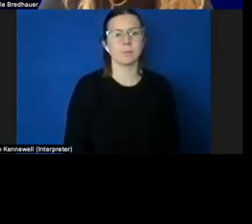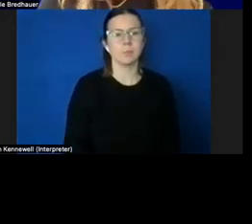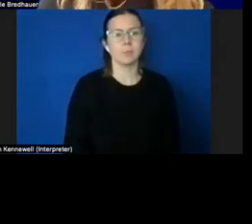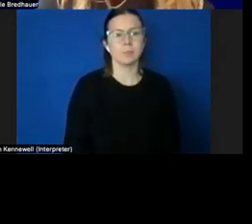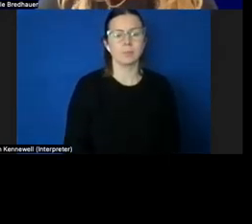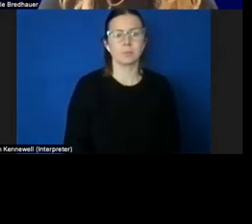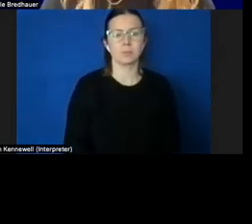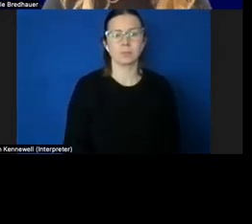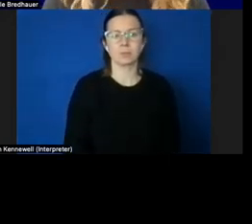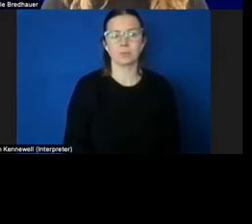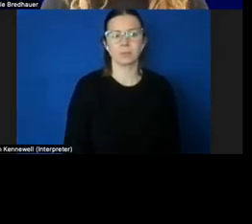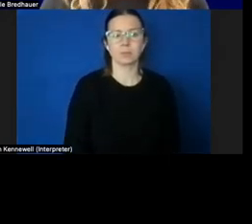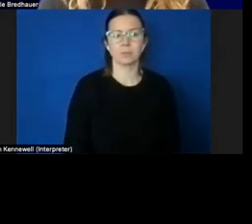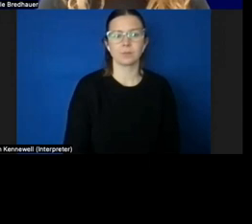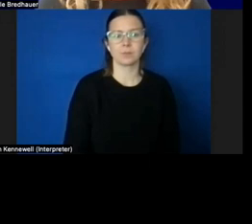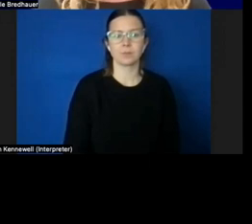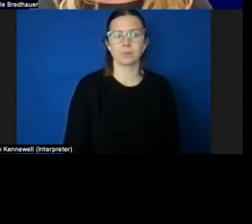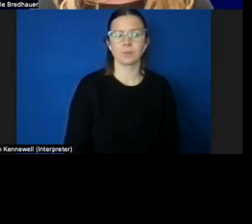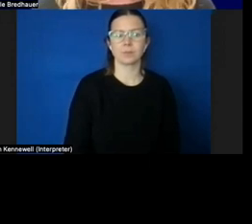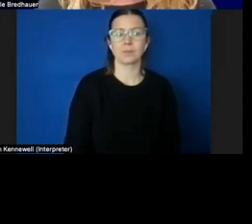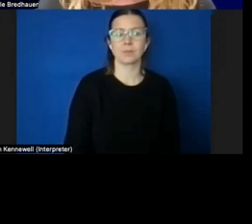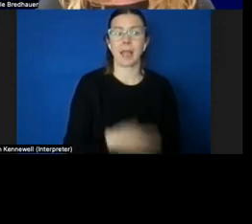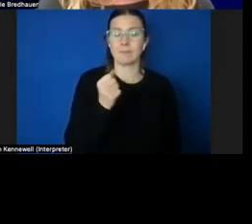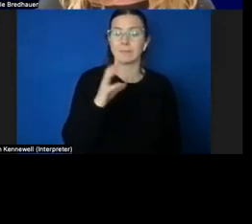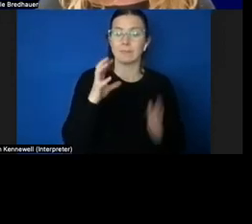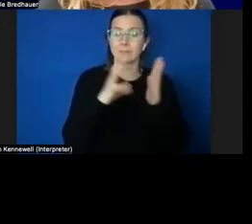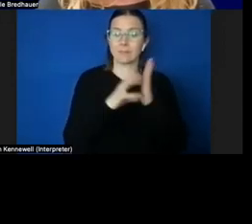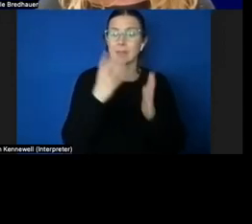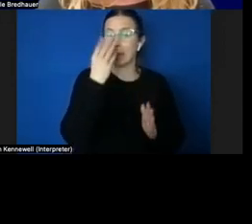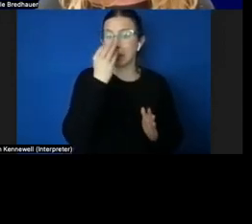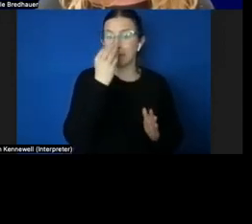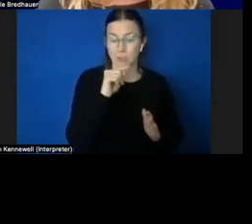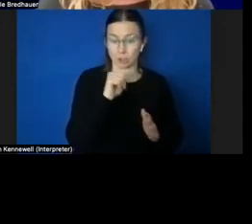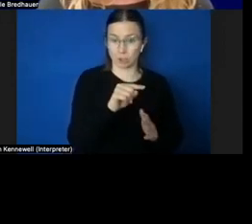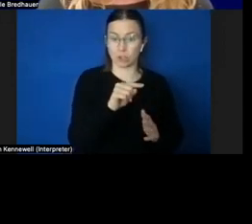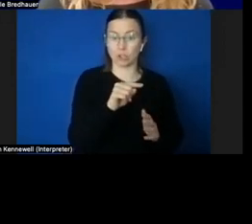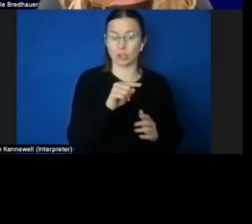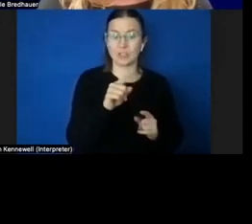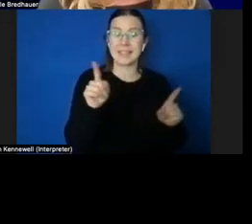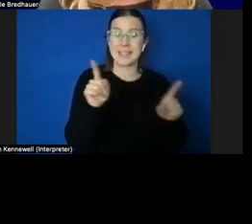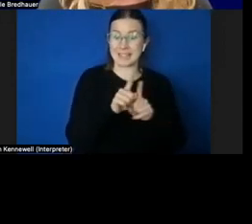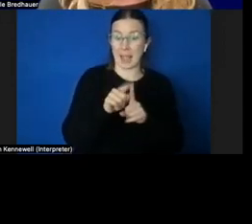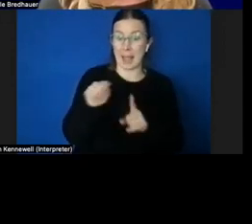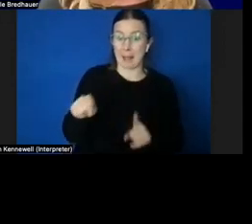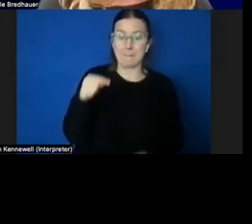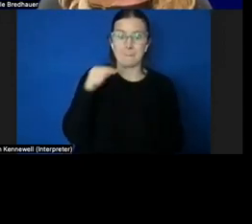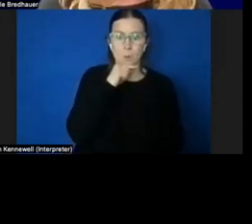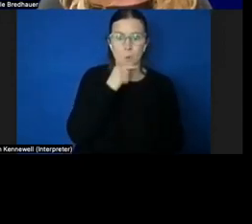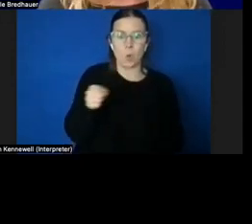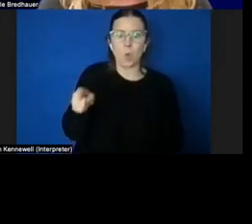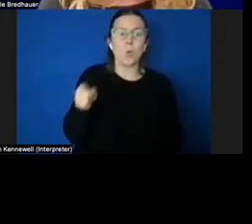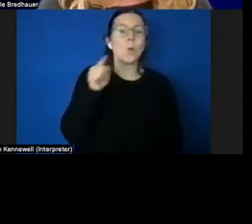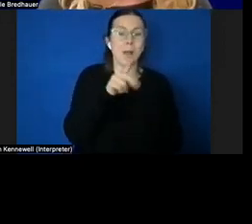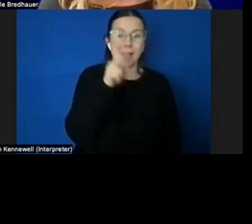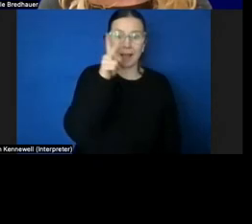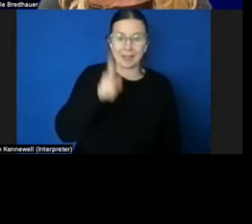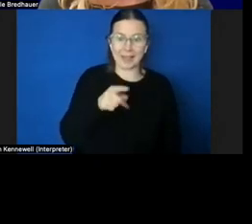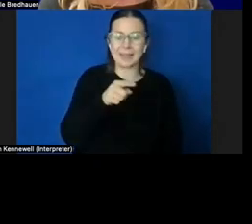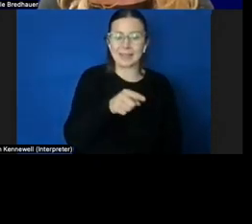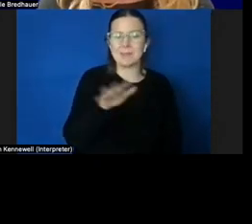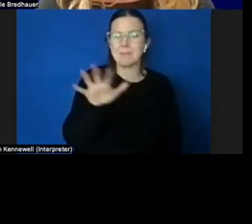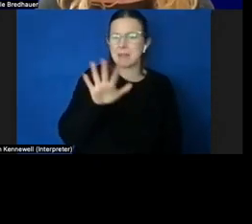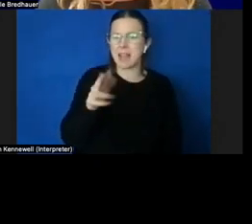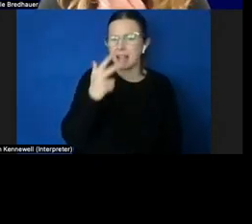I've got an image here of the same young learner, a little boy around eight.